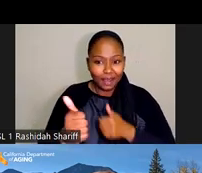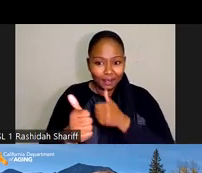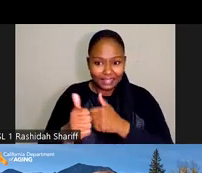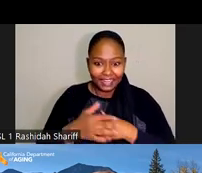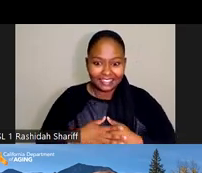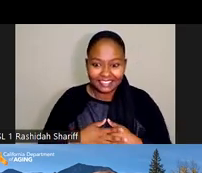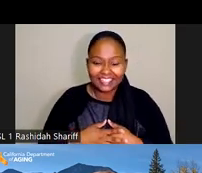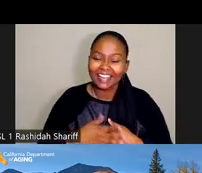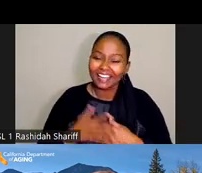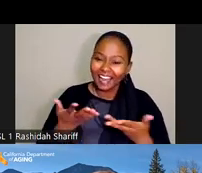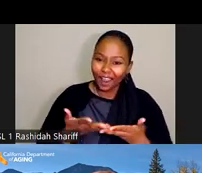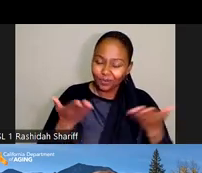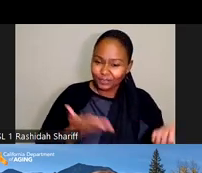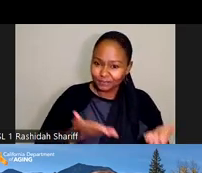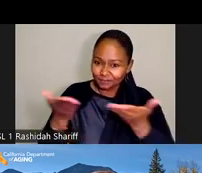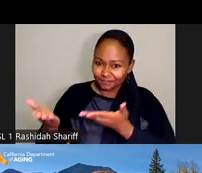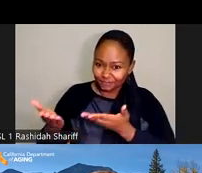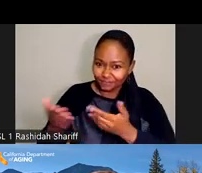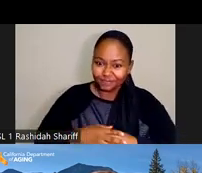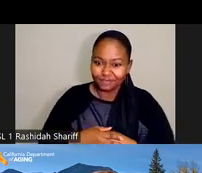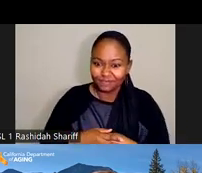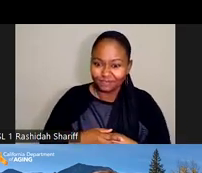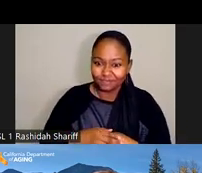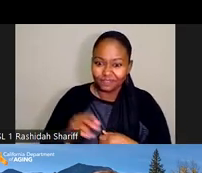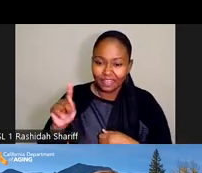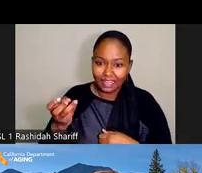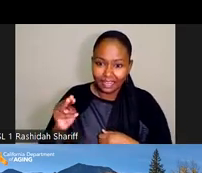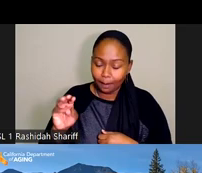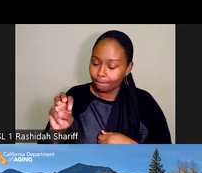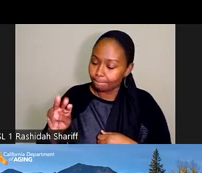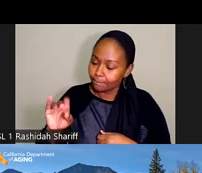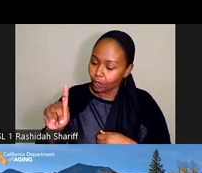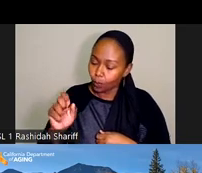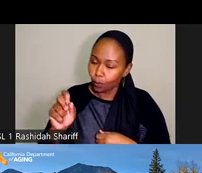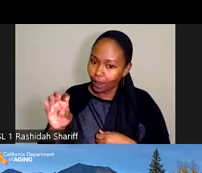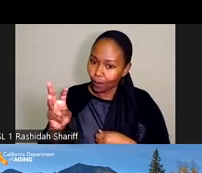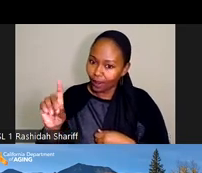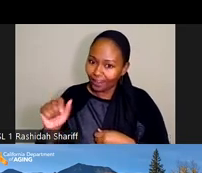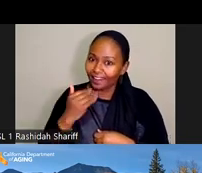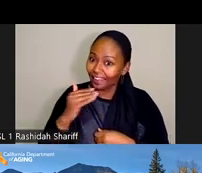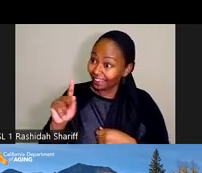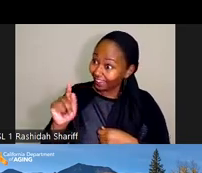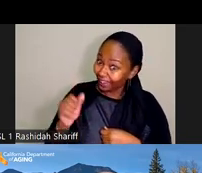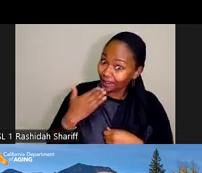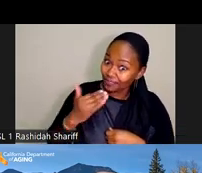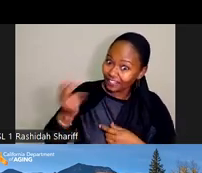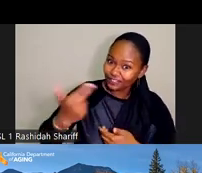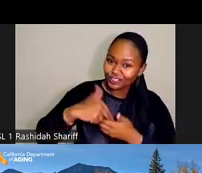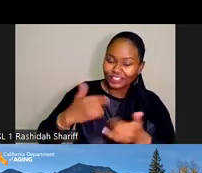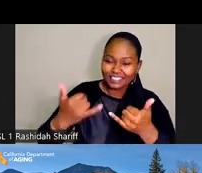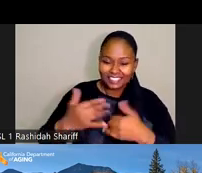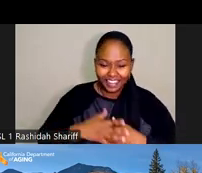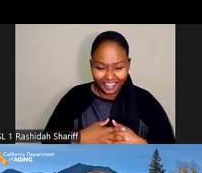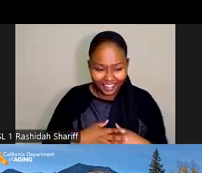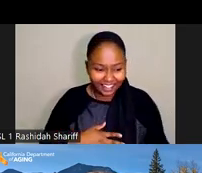absolute pleasure to turn the agenda over to Kim McCoy-Wade. Kim, thanks for joining us today, making time